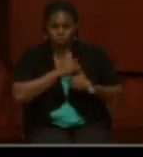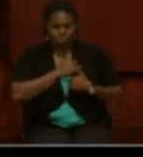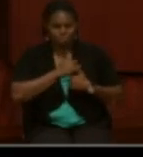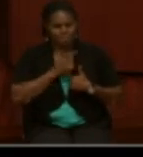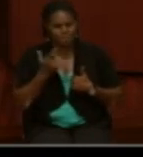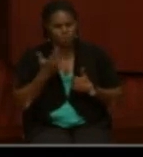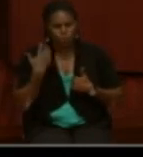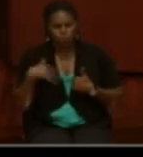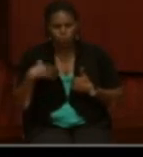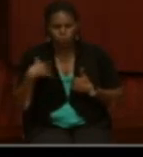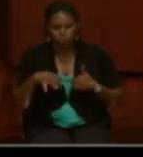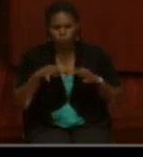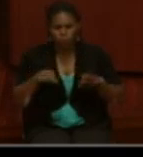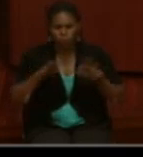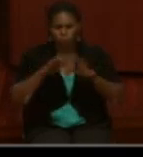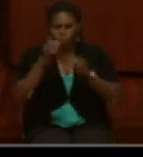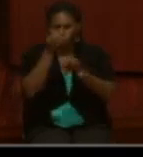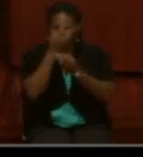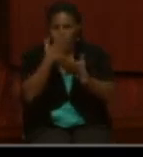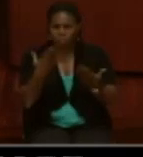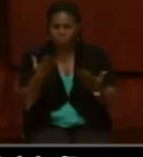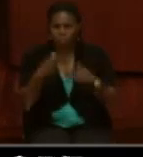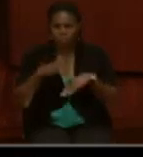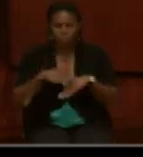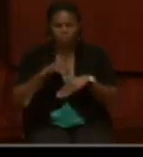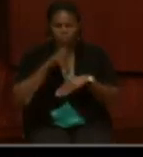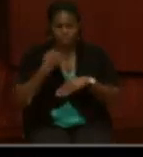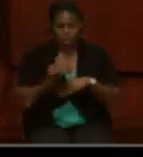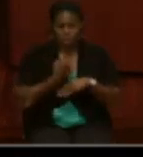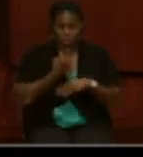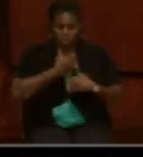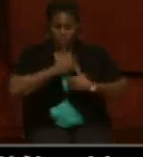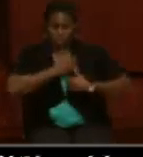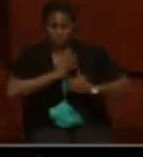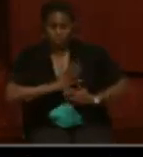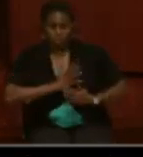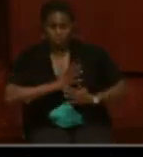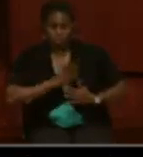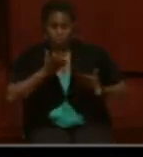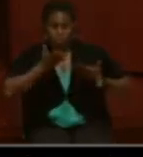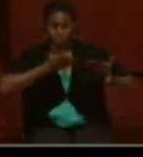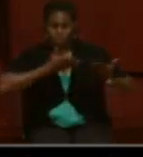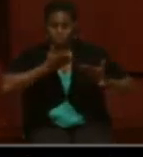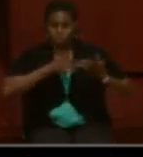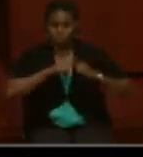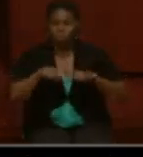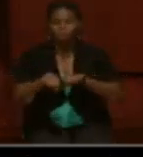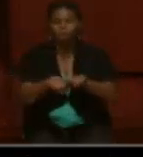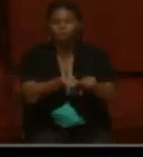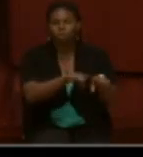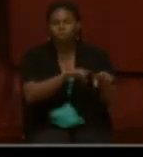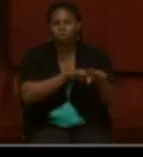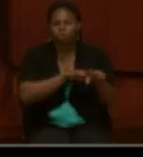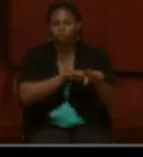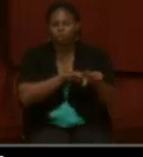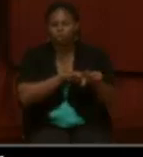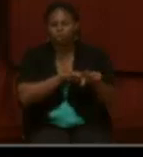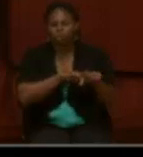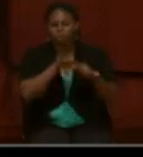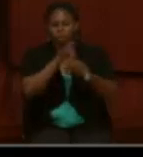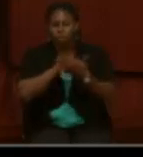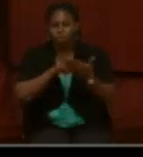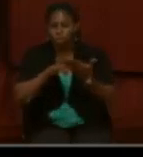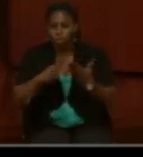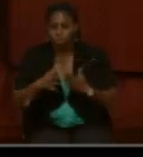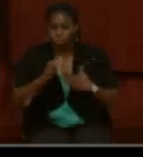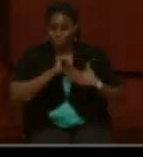of information that provide information on not only the soldiers who served, but also can lead researchers on the